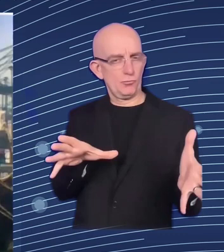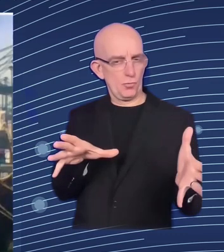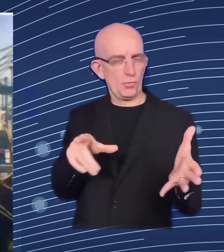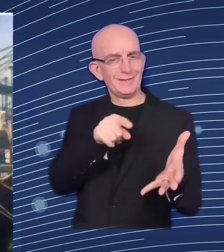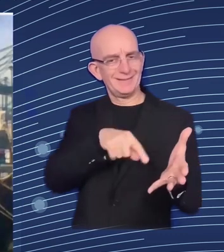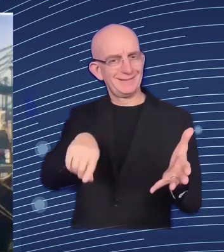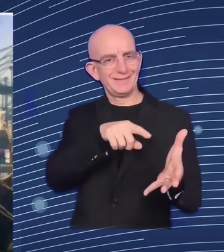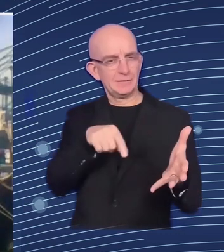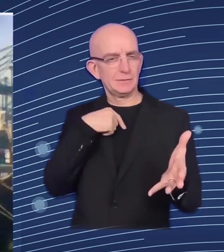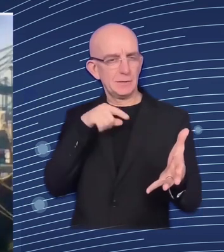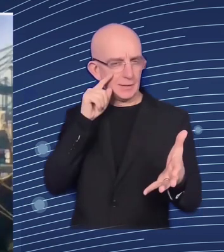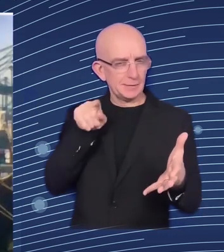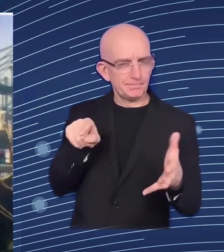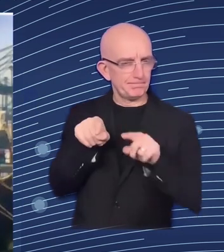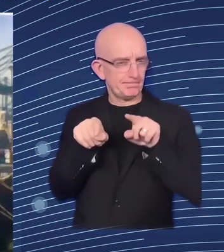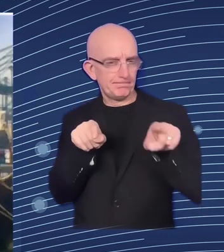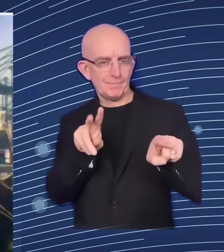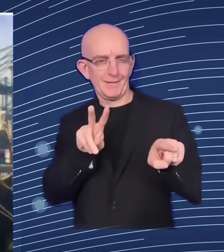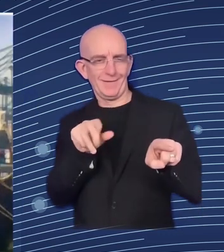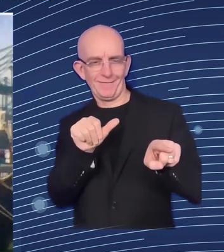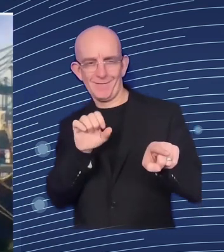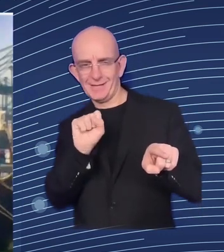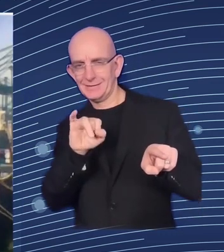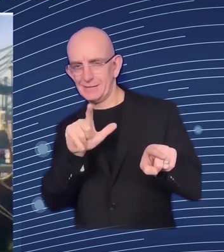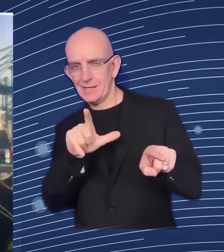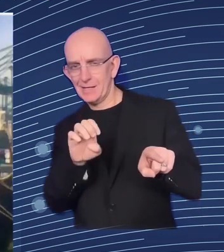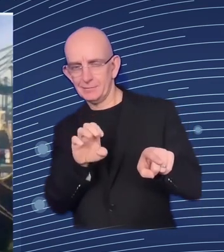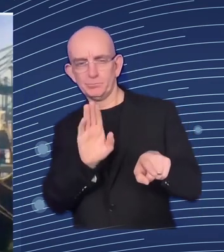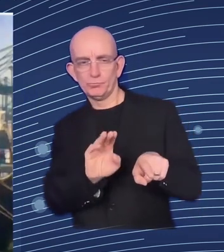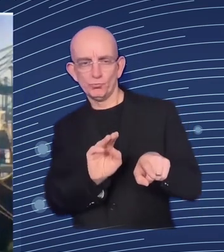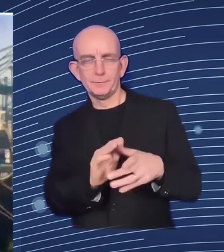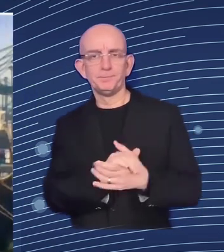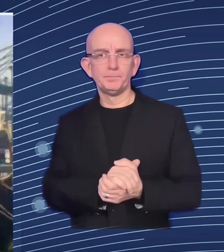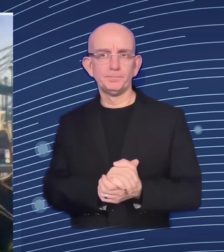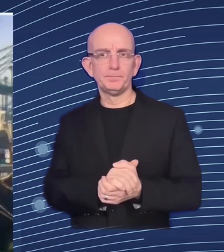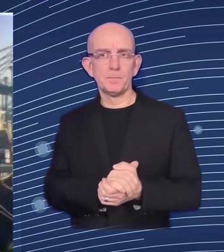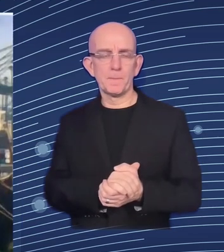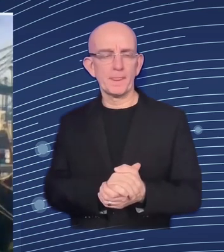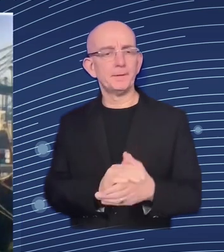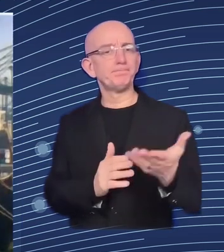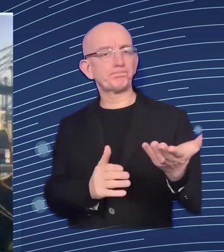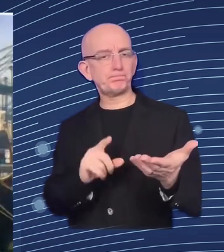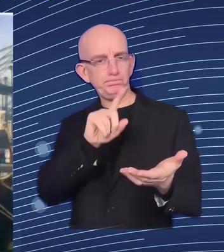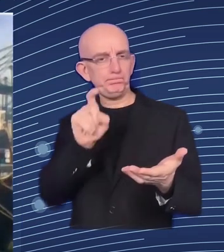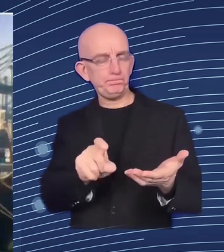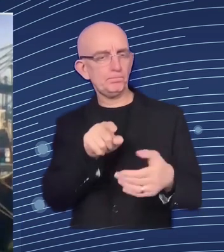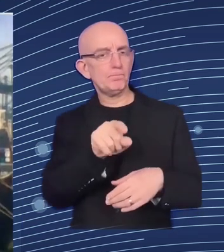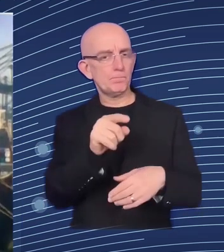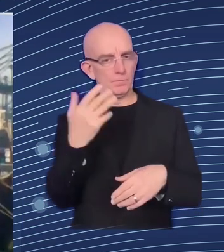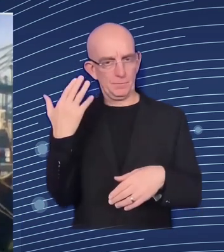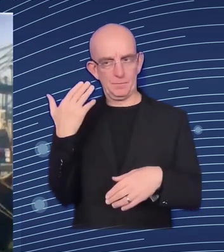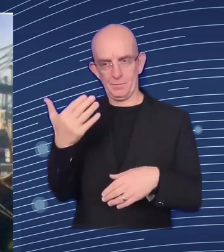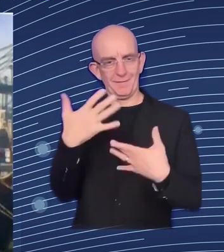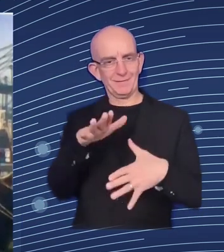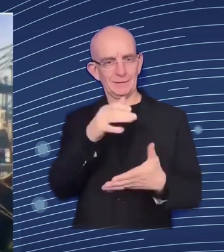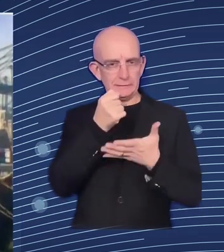managers in ukraine and moldova uh you've invested in 160 companies over over time um and you employ 77